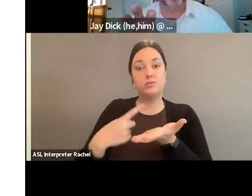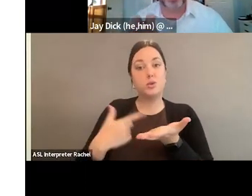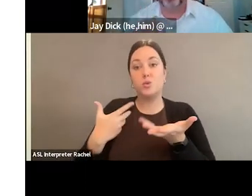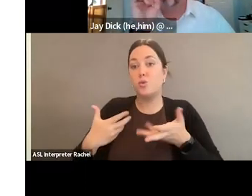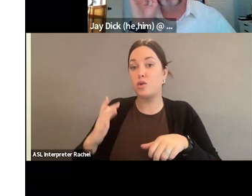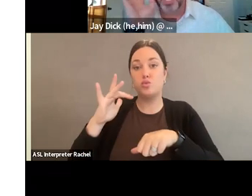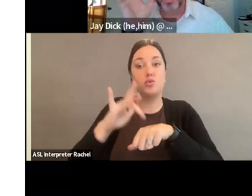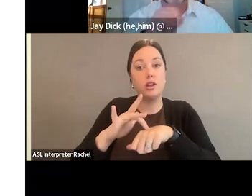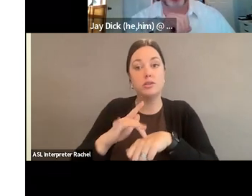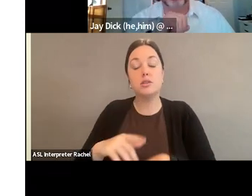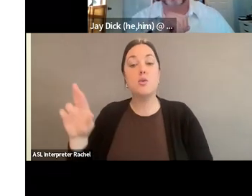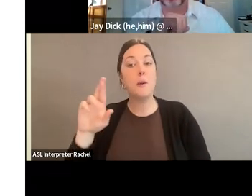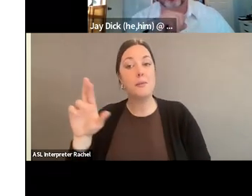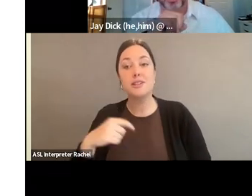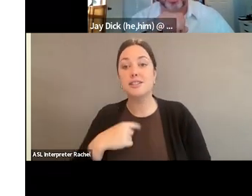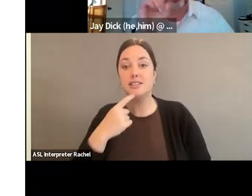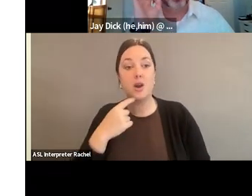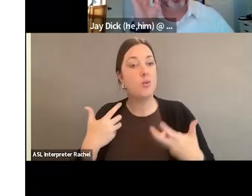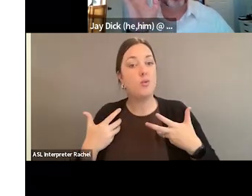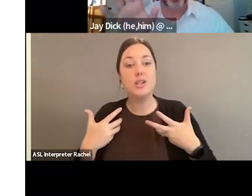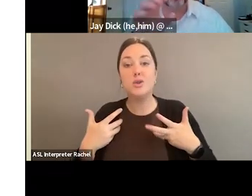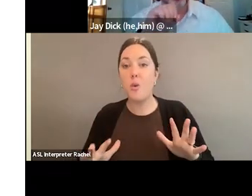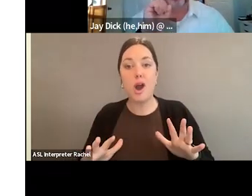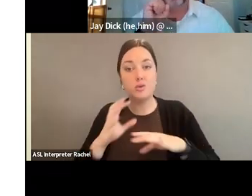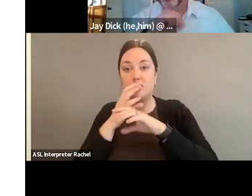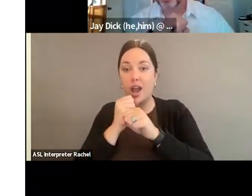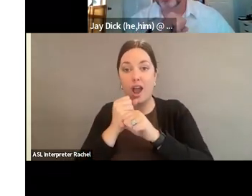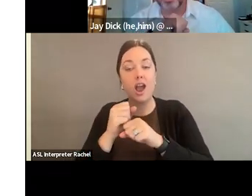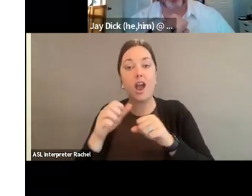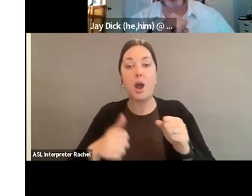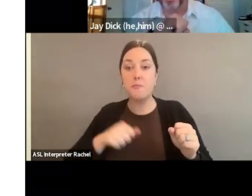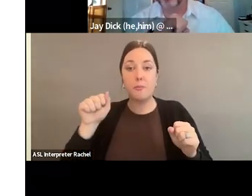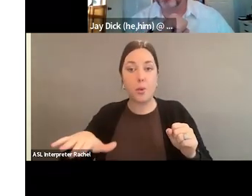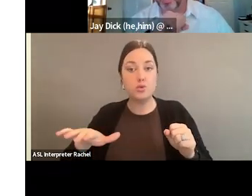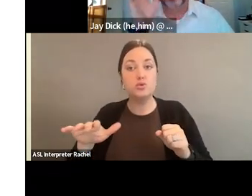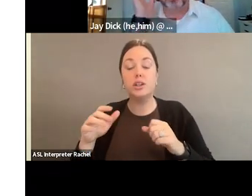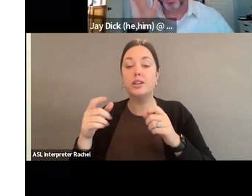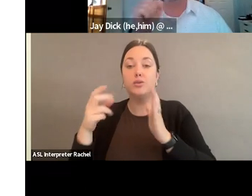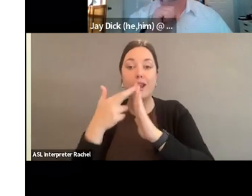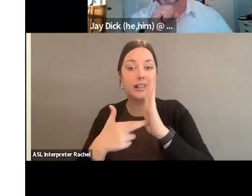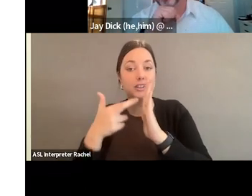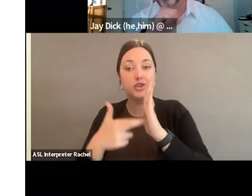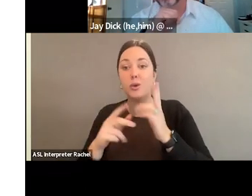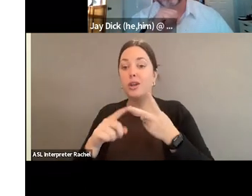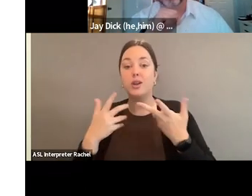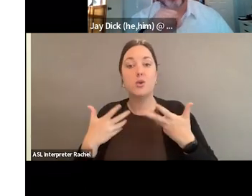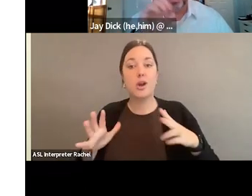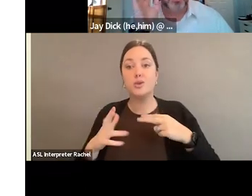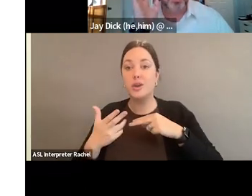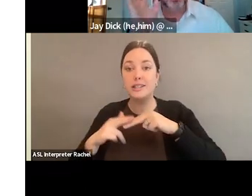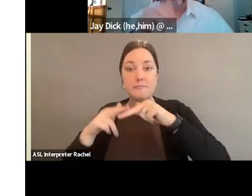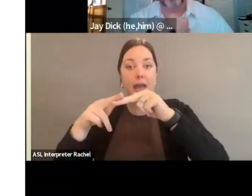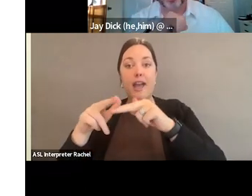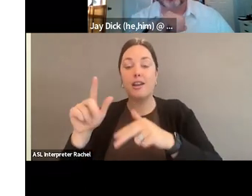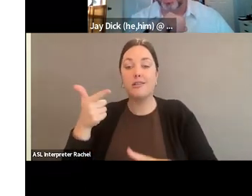Republicans were talking about, we do not want to tighten abortion regulations, and we do not want to talk about expanding gun rights. They're tired of those issues